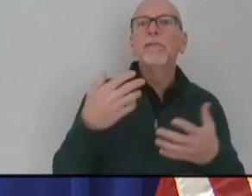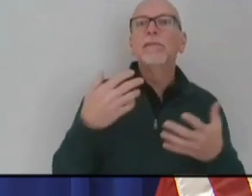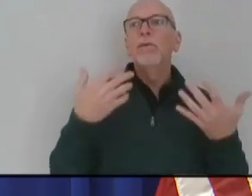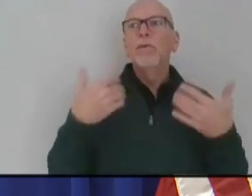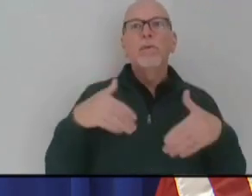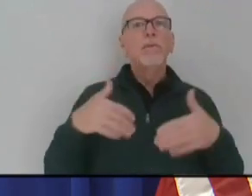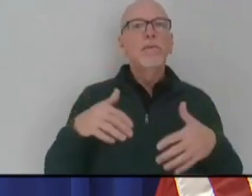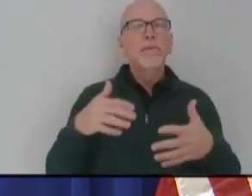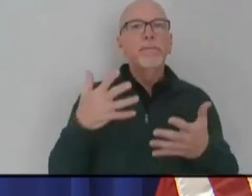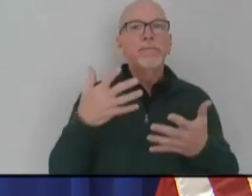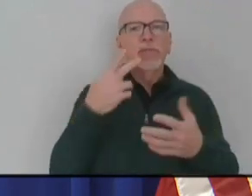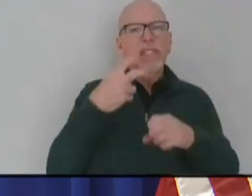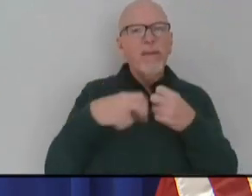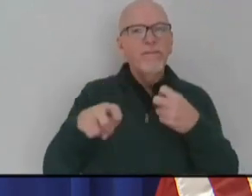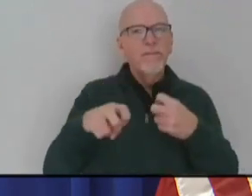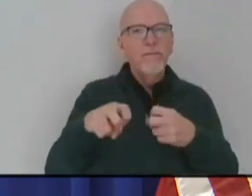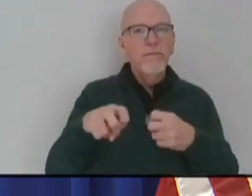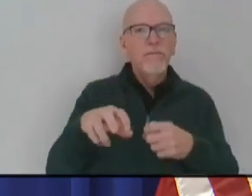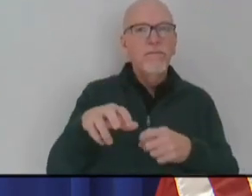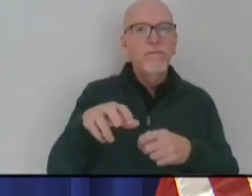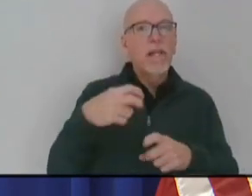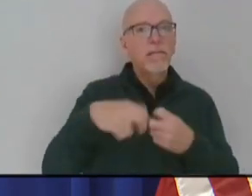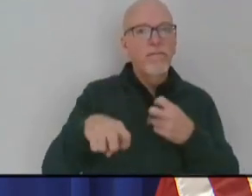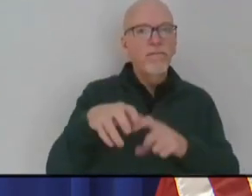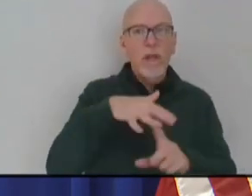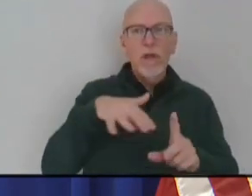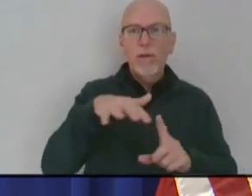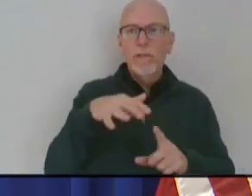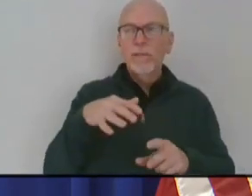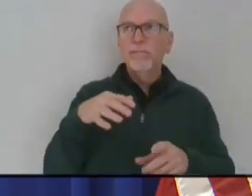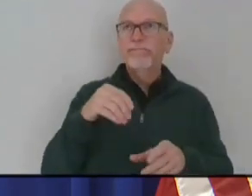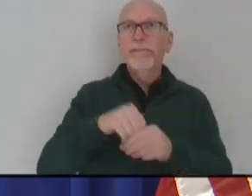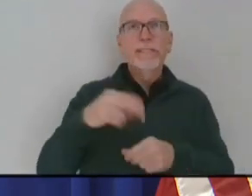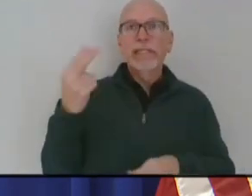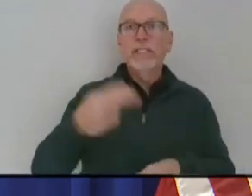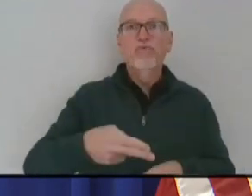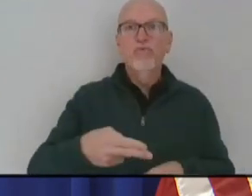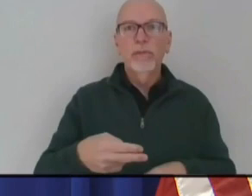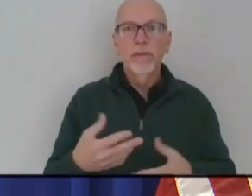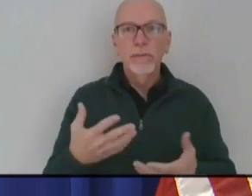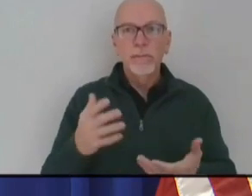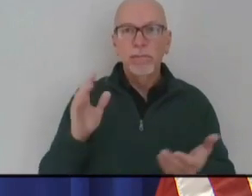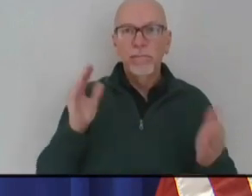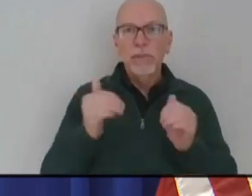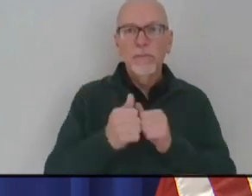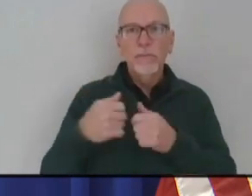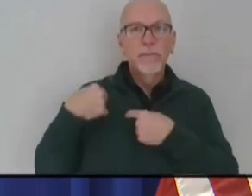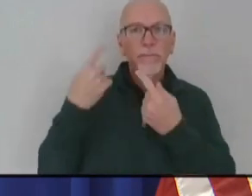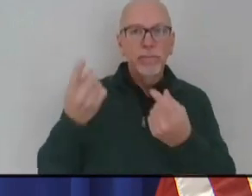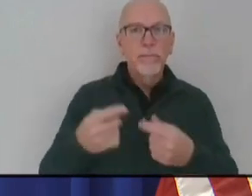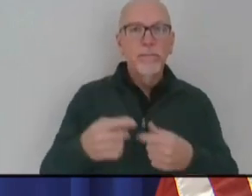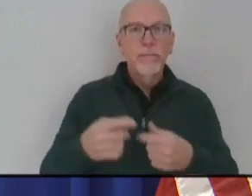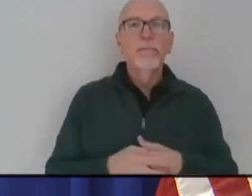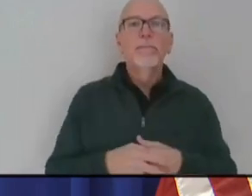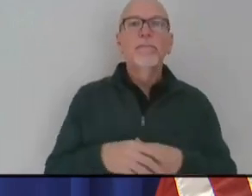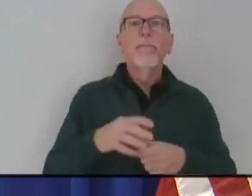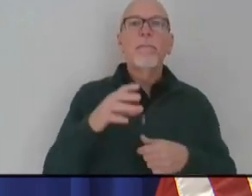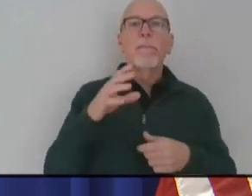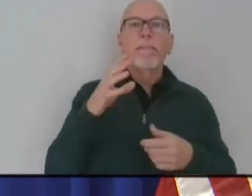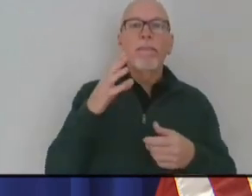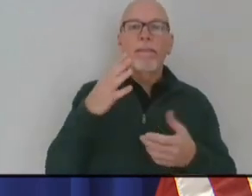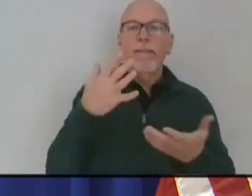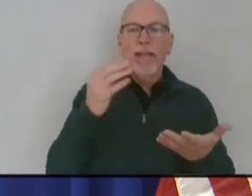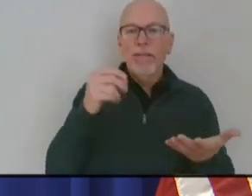that anyone in our state's history has had to face on a day-in, day-out basis or endure